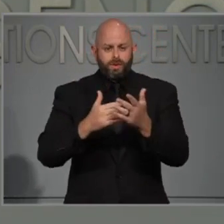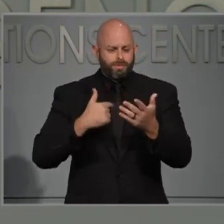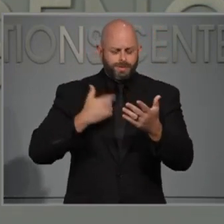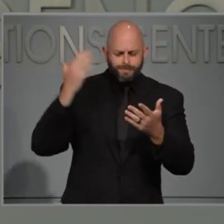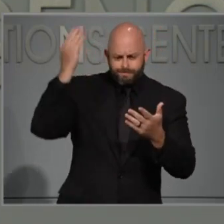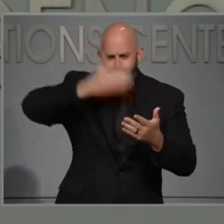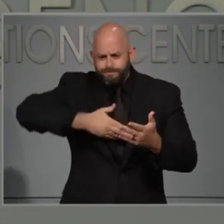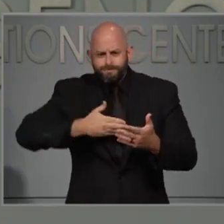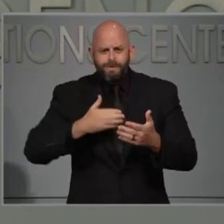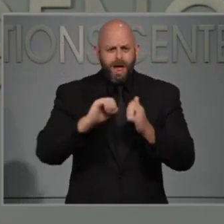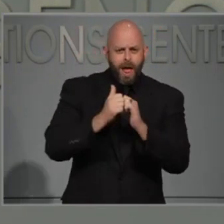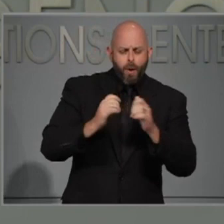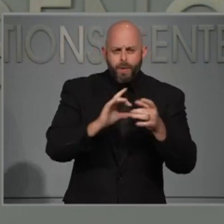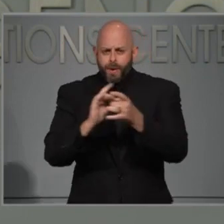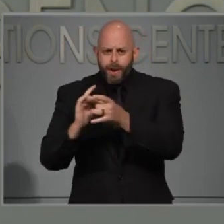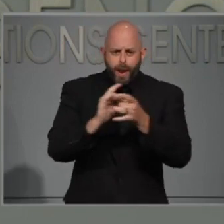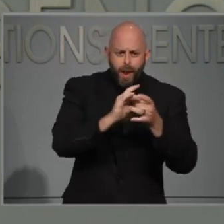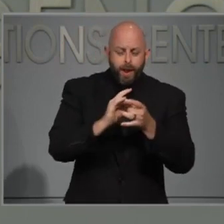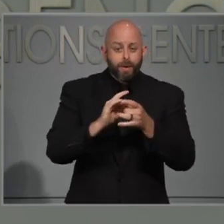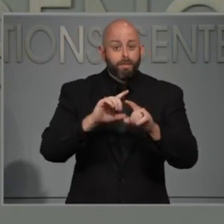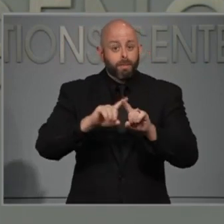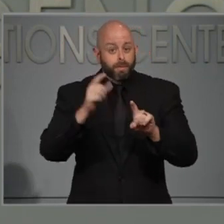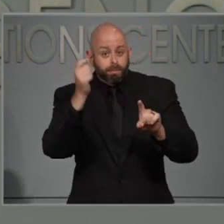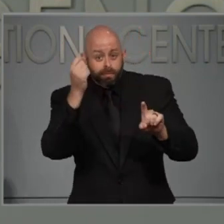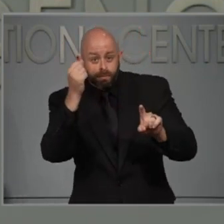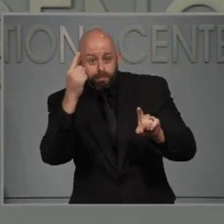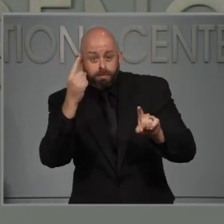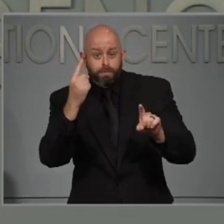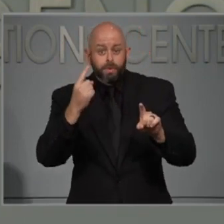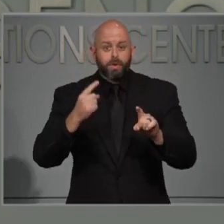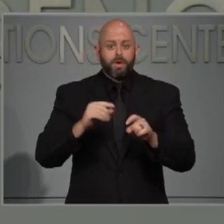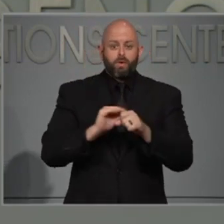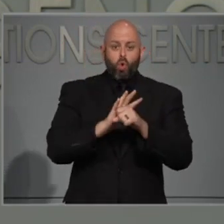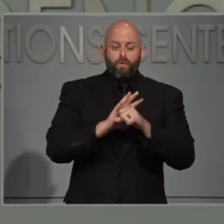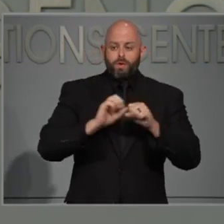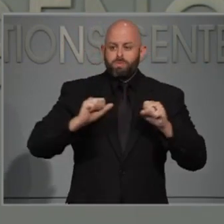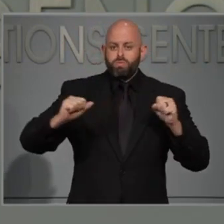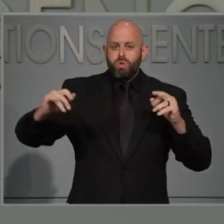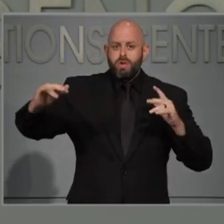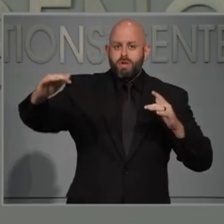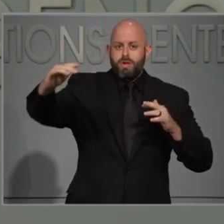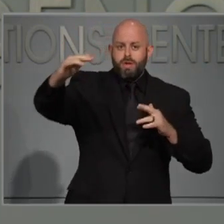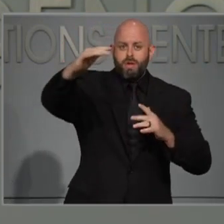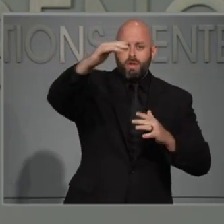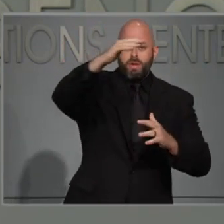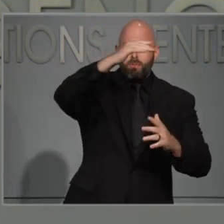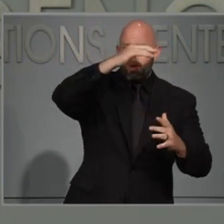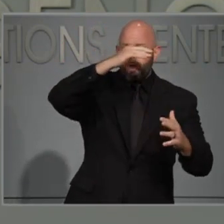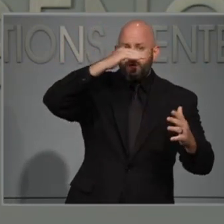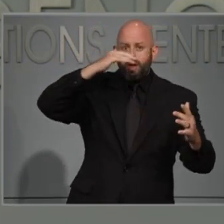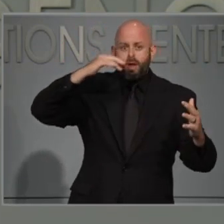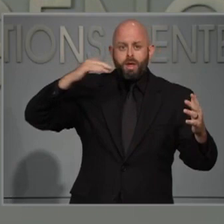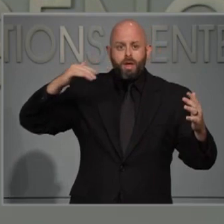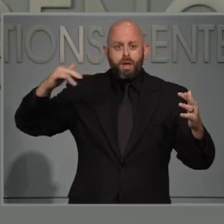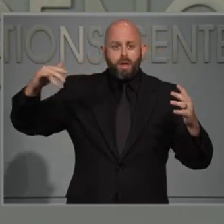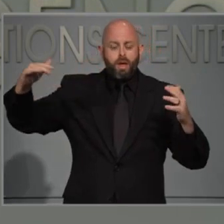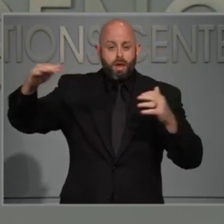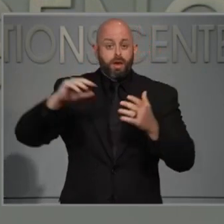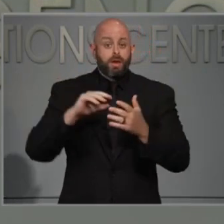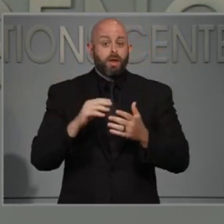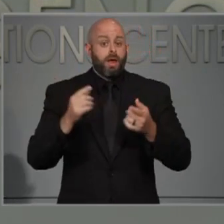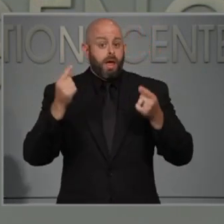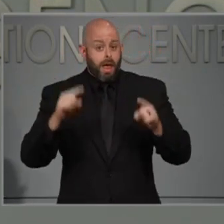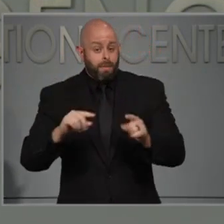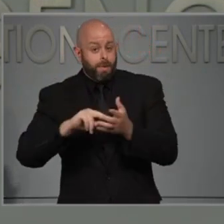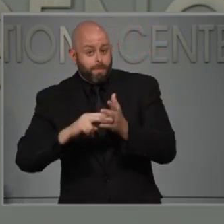community, and it means that the folks who work in those long-term care, whether they do food delivery or they're the nurses